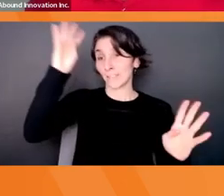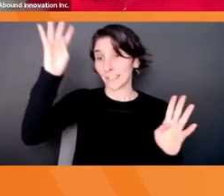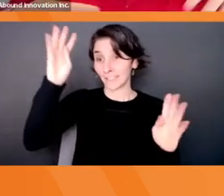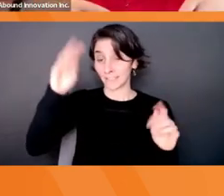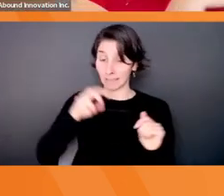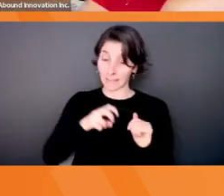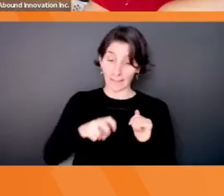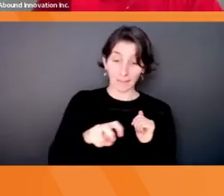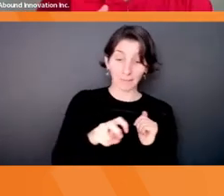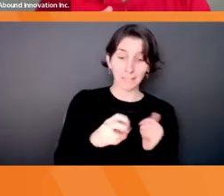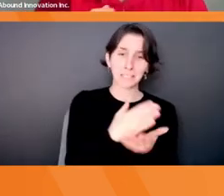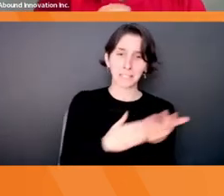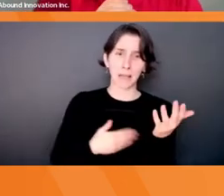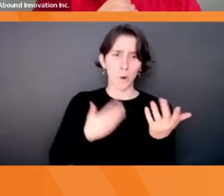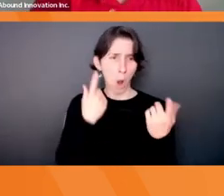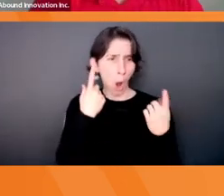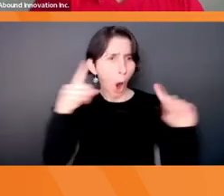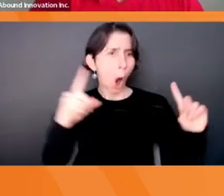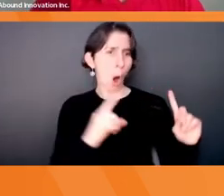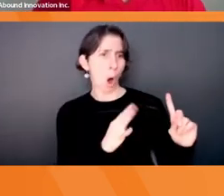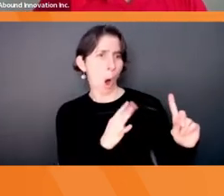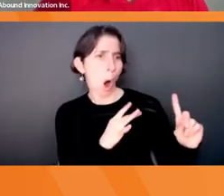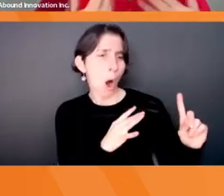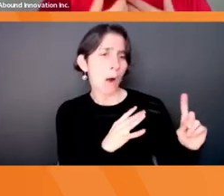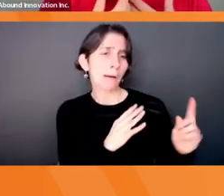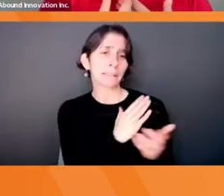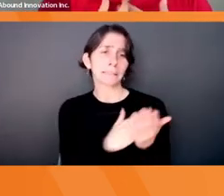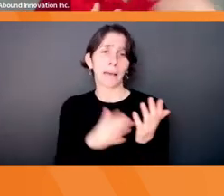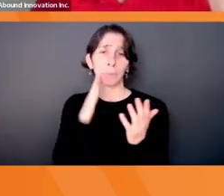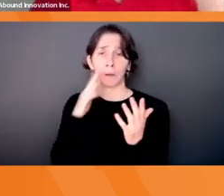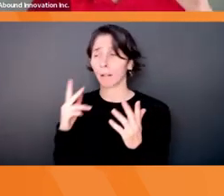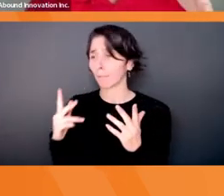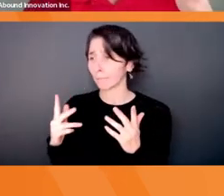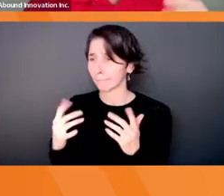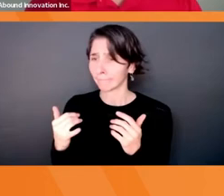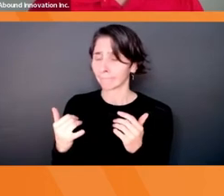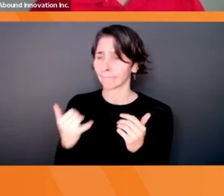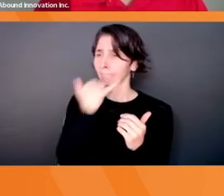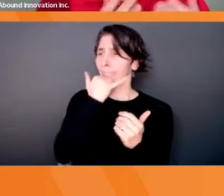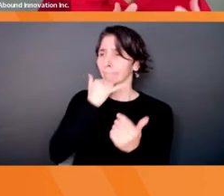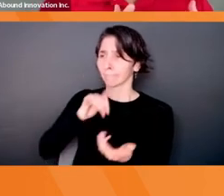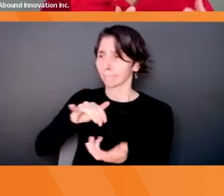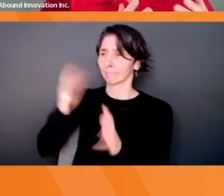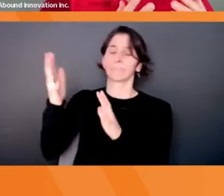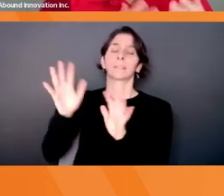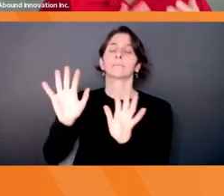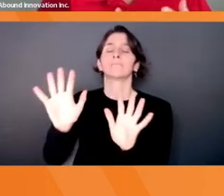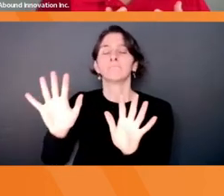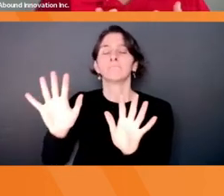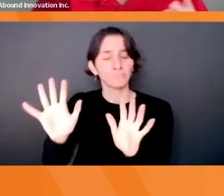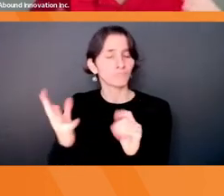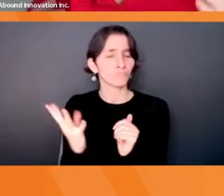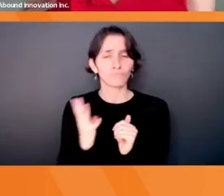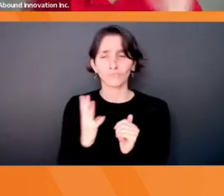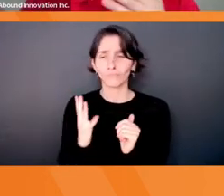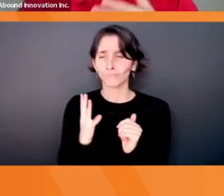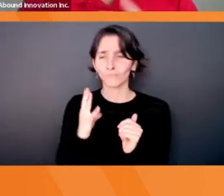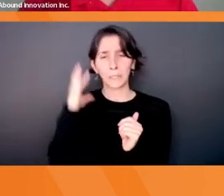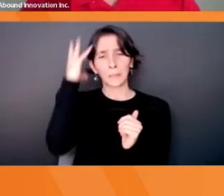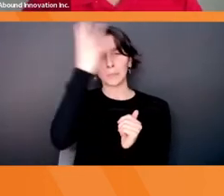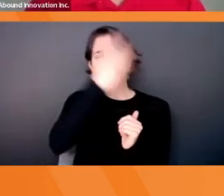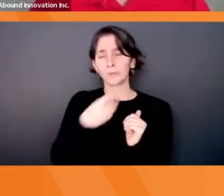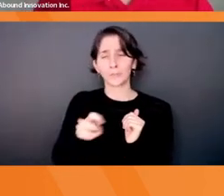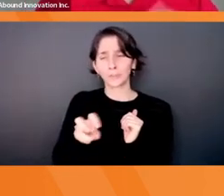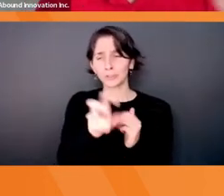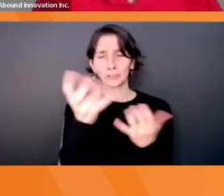some great times, and there's going to be some not so great times. But that's why we need resilience is to push through, right? We see a vision that we want to happen. And we're going to